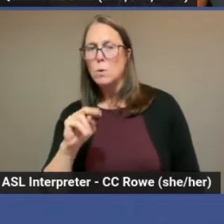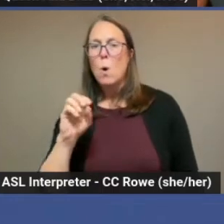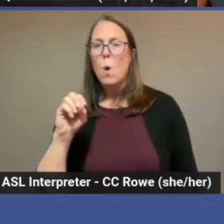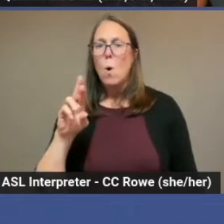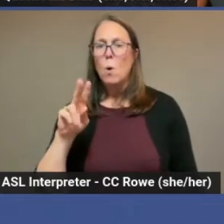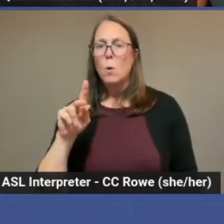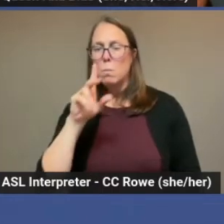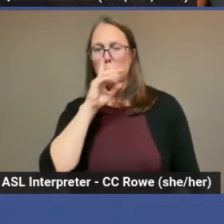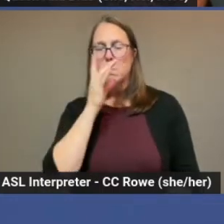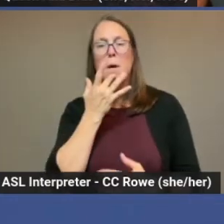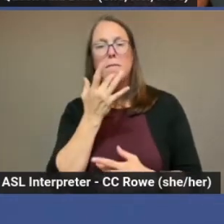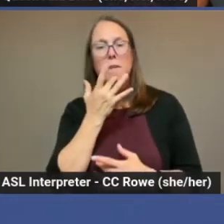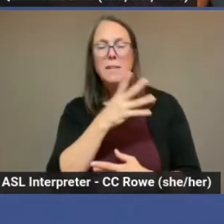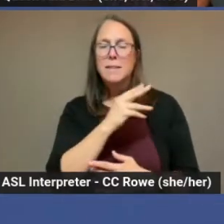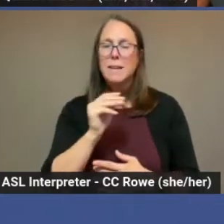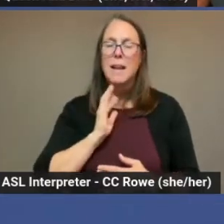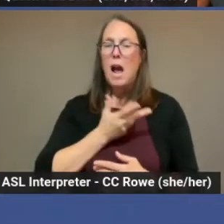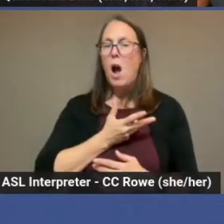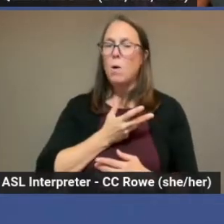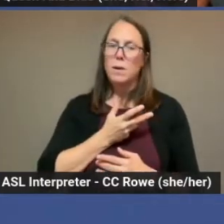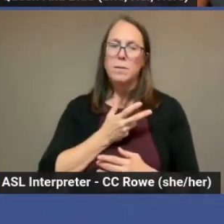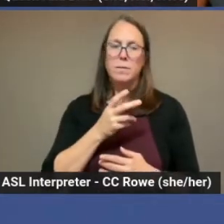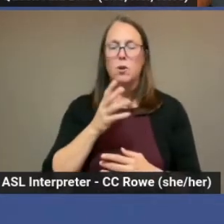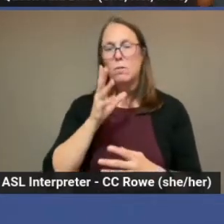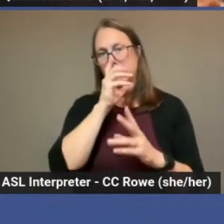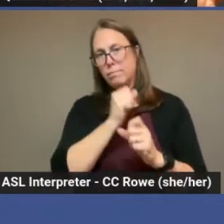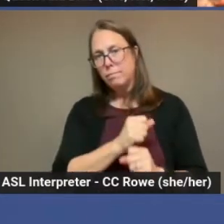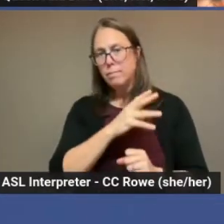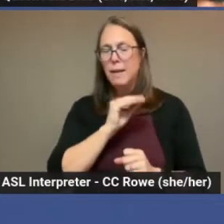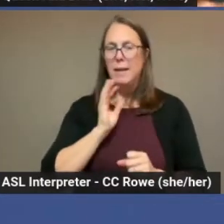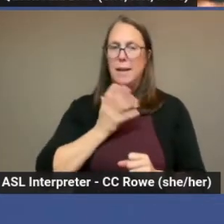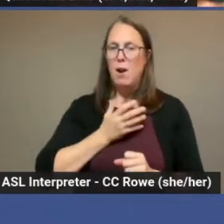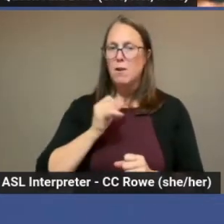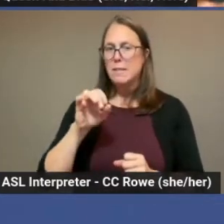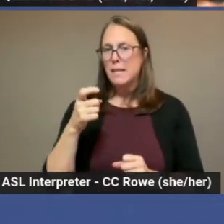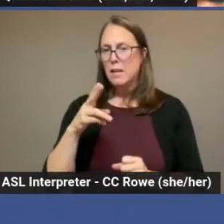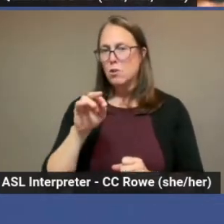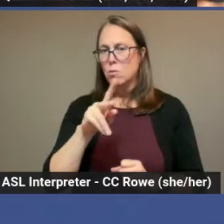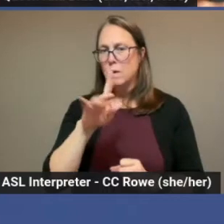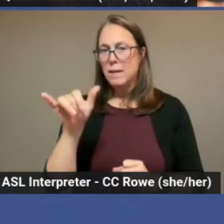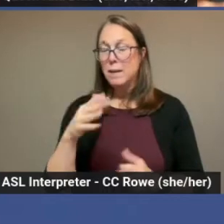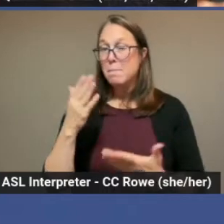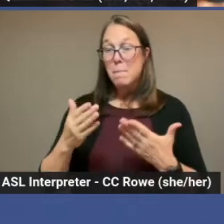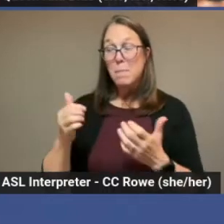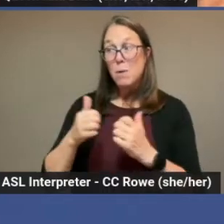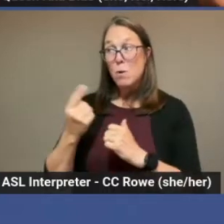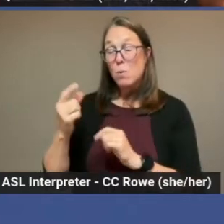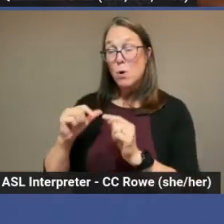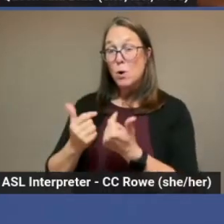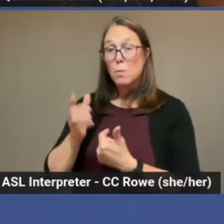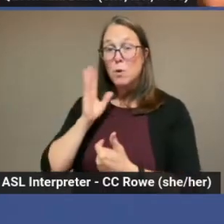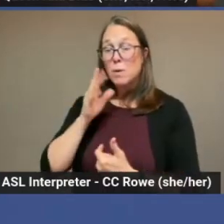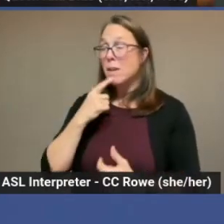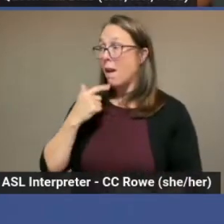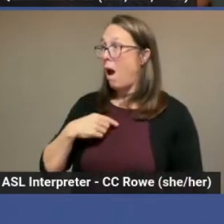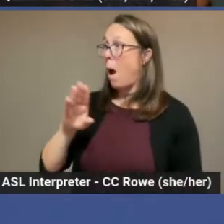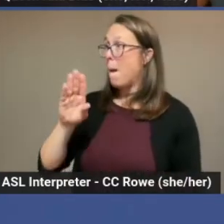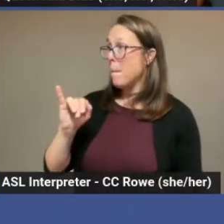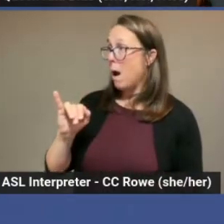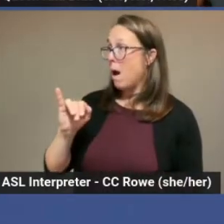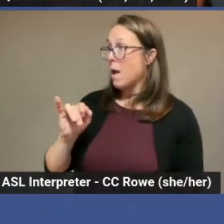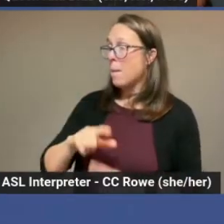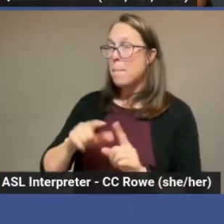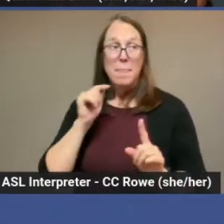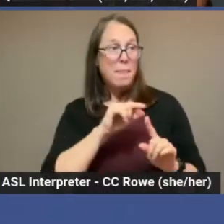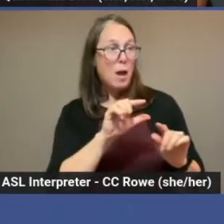Sometimes you might use certain labels with certain groups. Maybe with one group, you might use the term, you might say, hey, I'm bi. With another